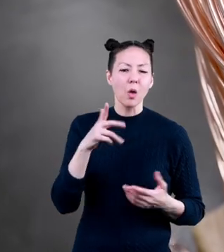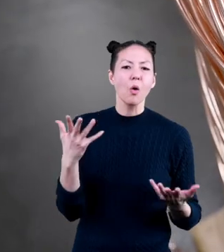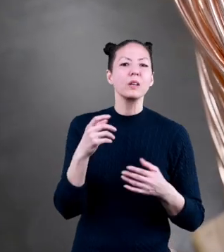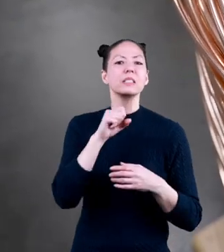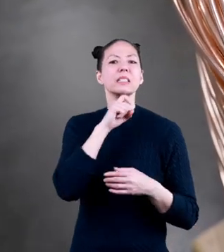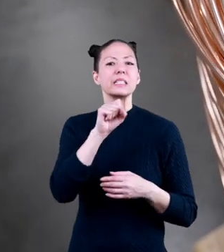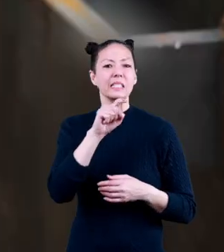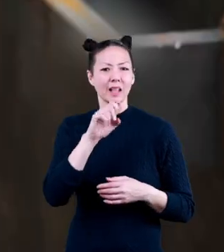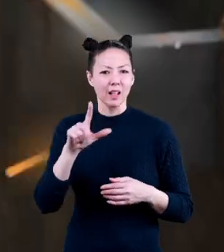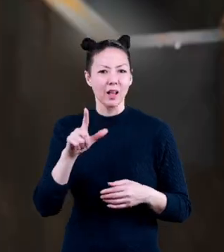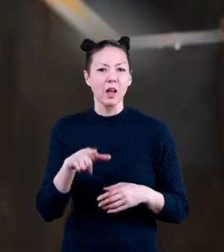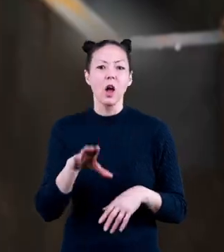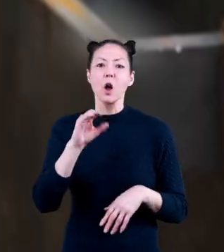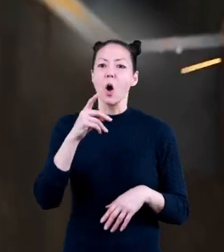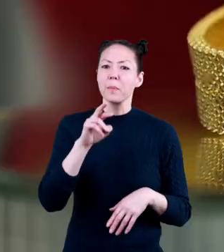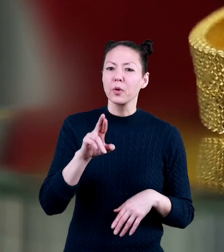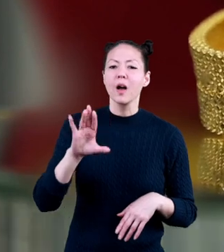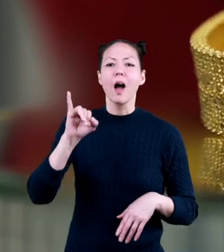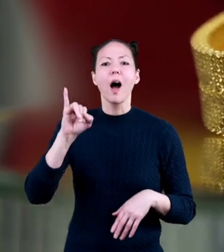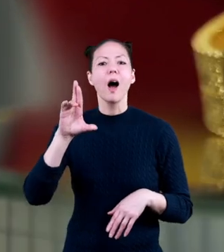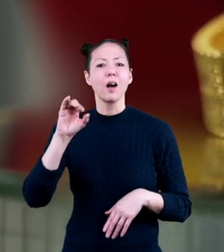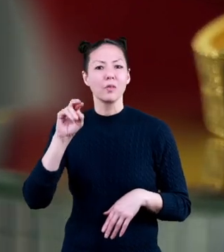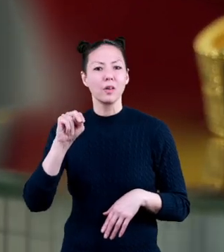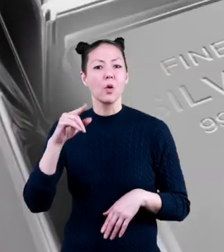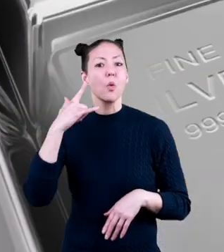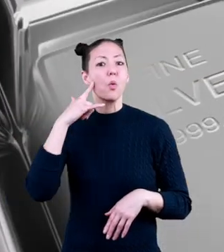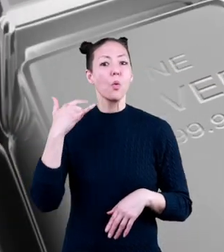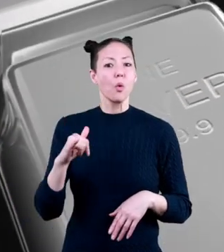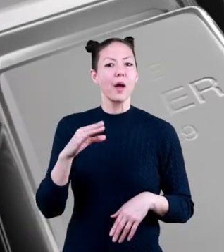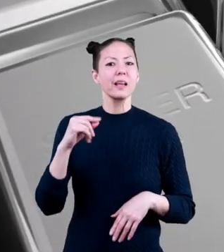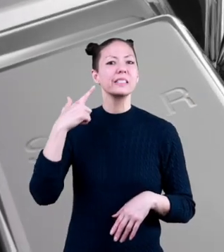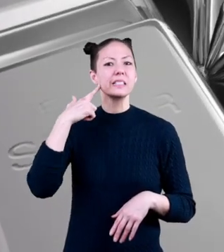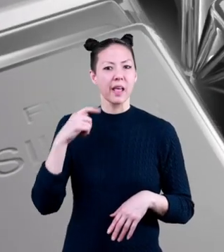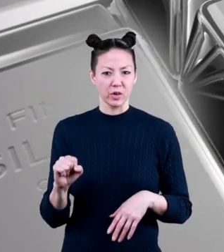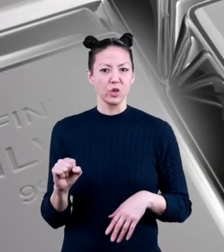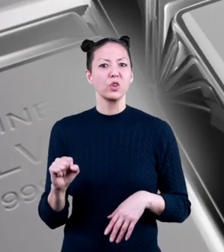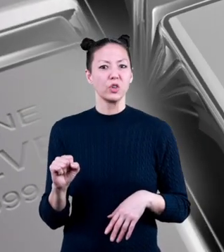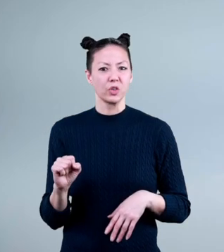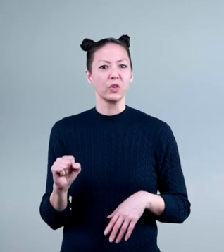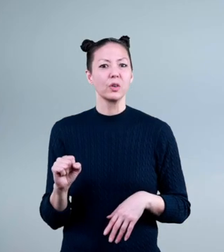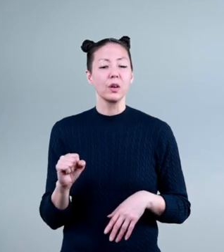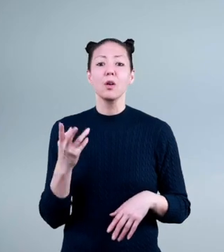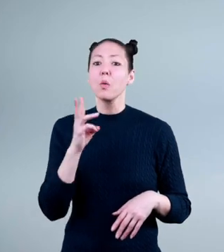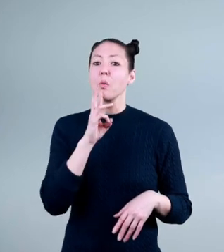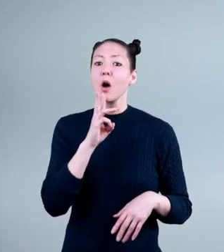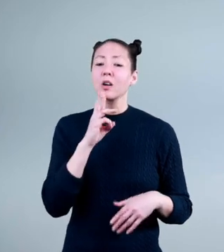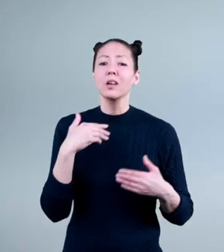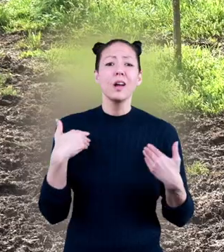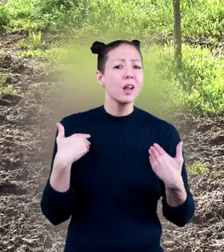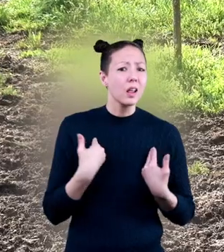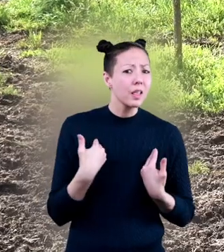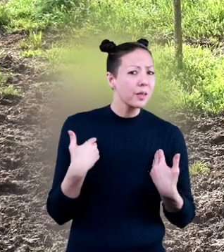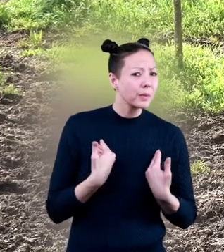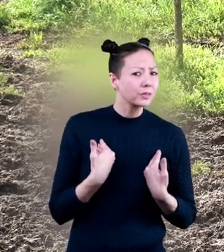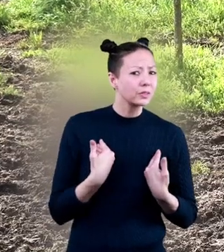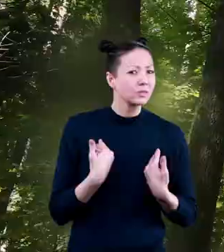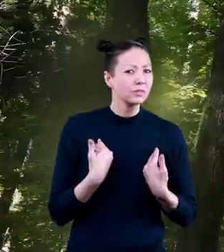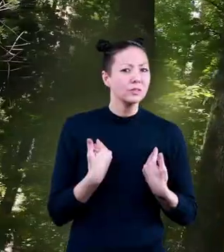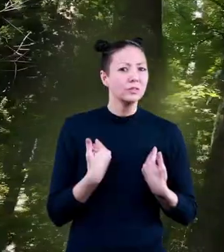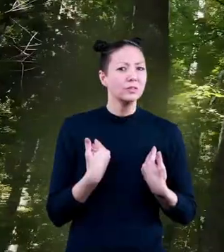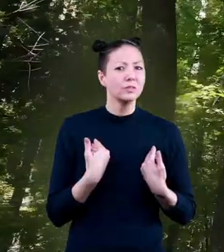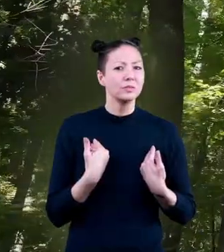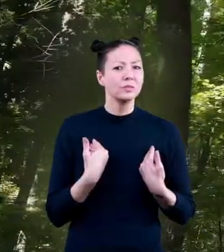copper, iron, gold, and silver. But water, animals,